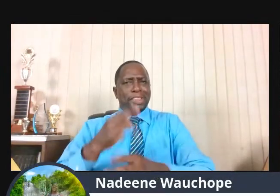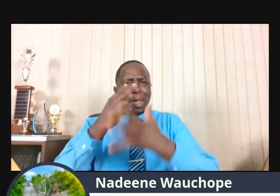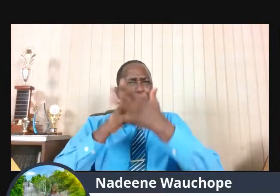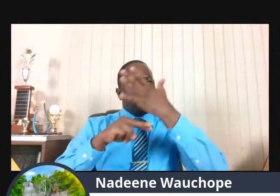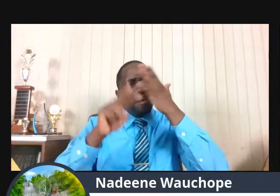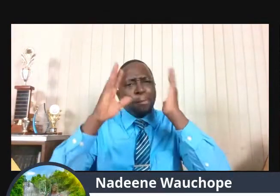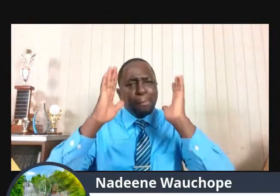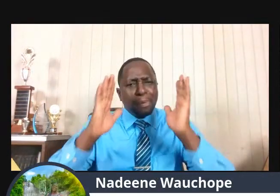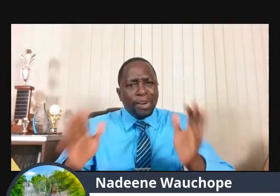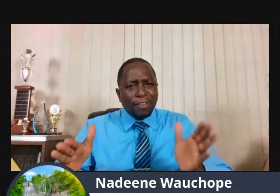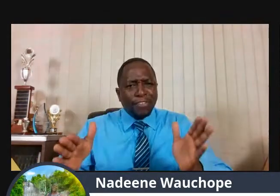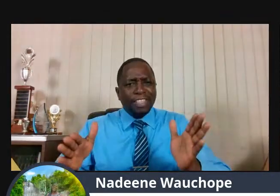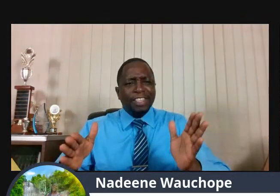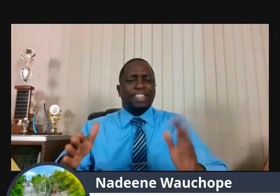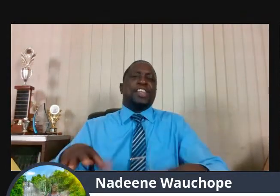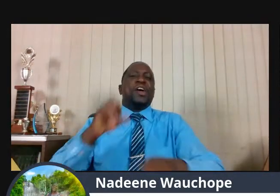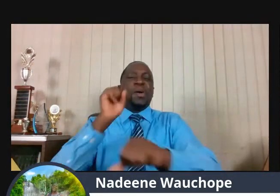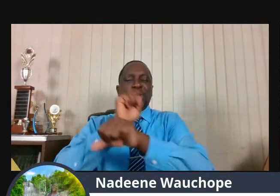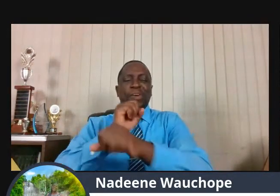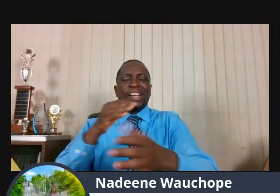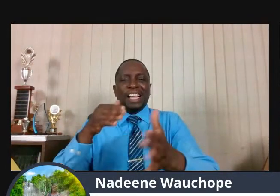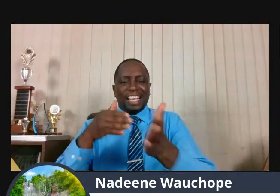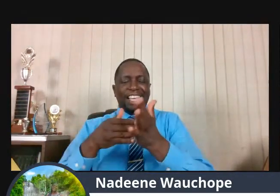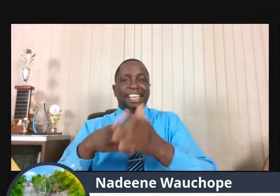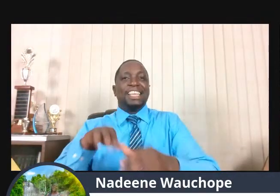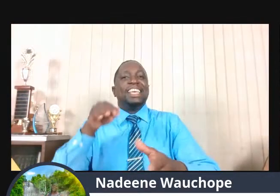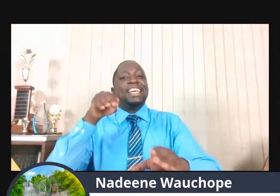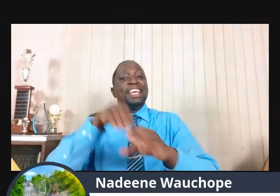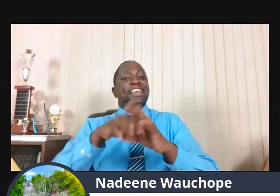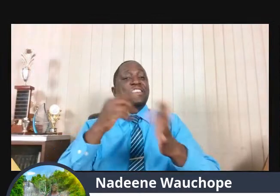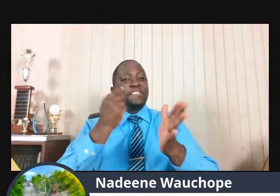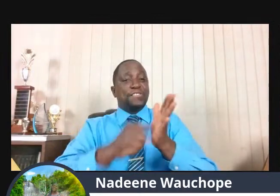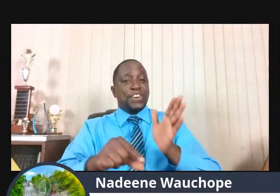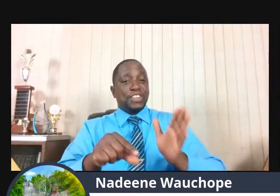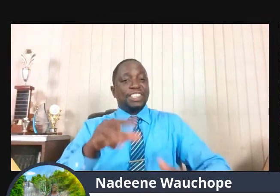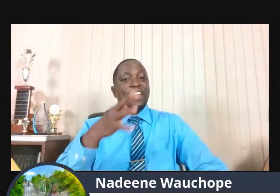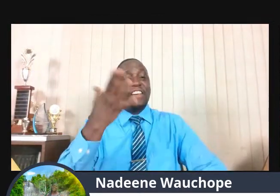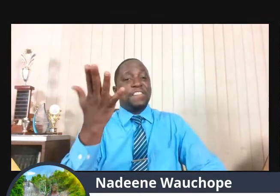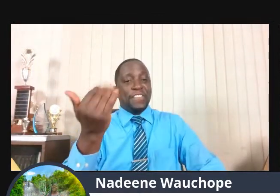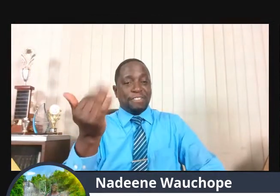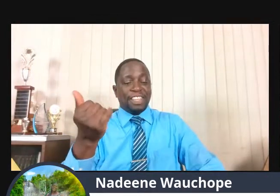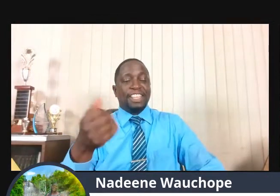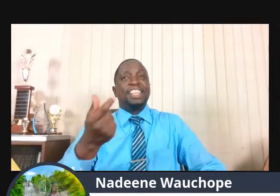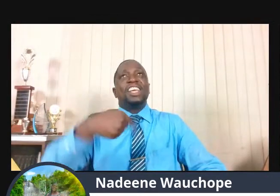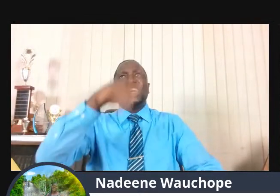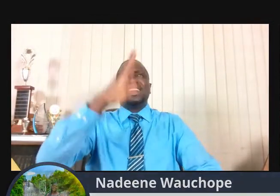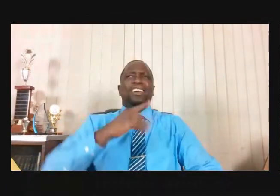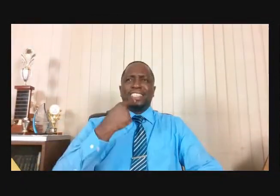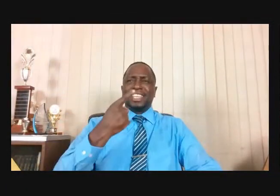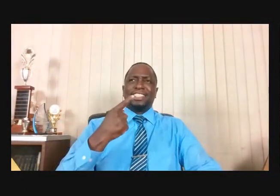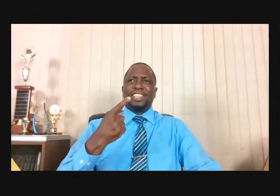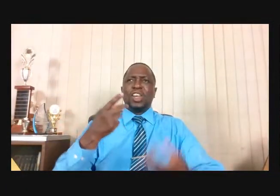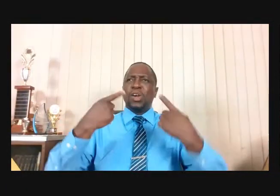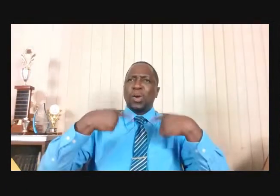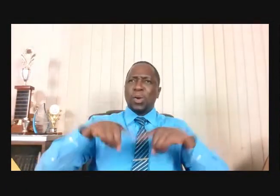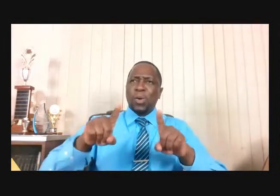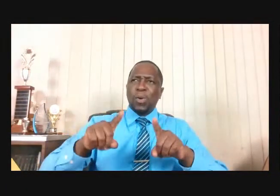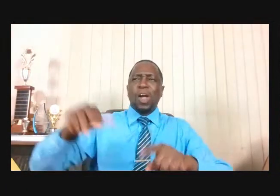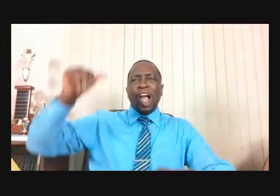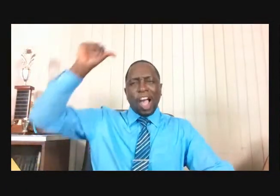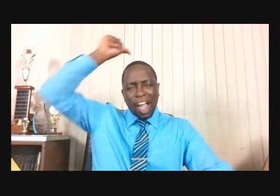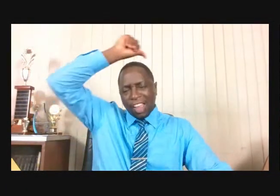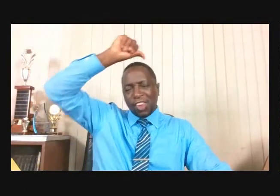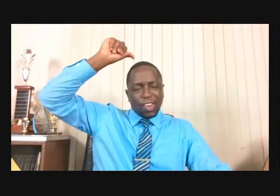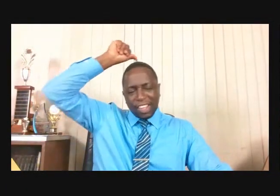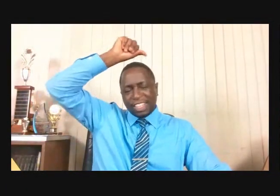more. In verse 15, God said to him, go anoint Hazael to be